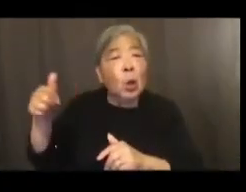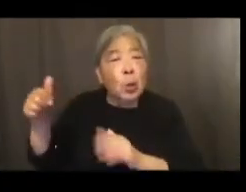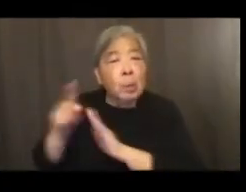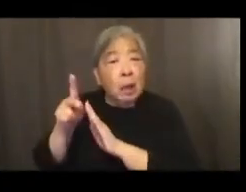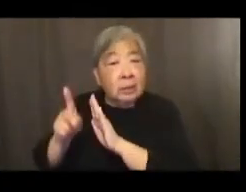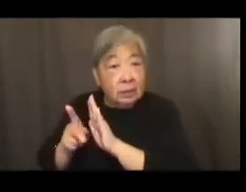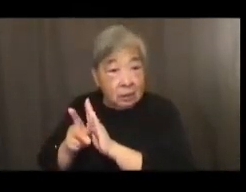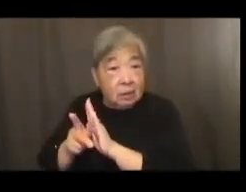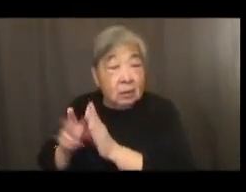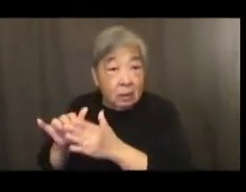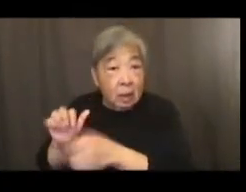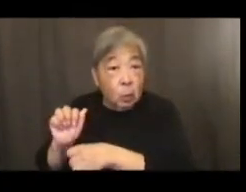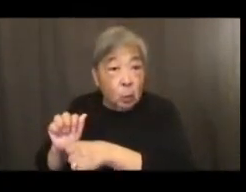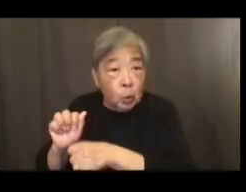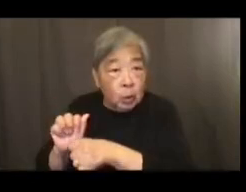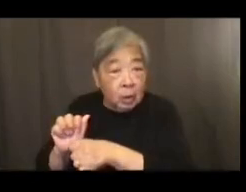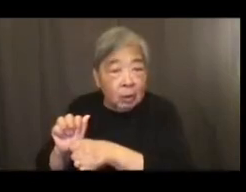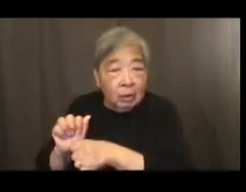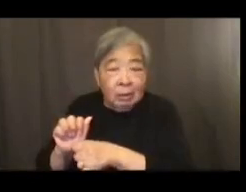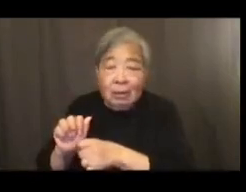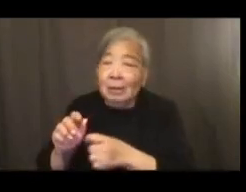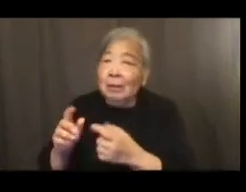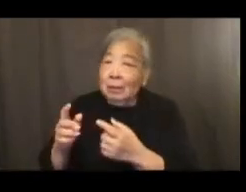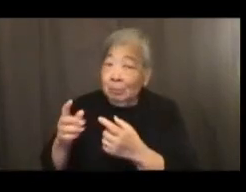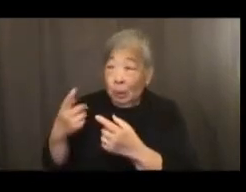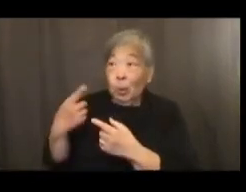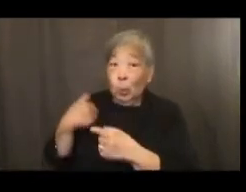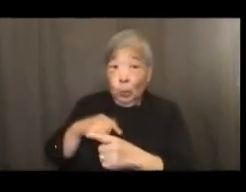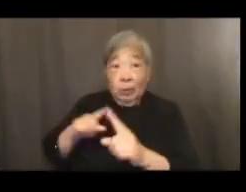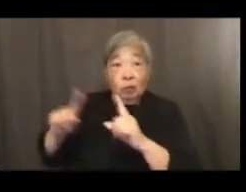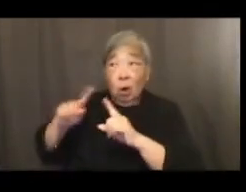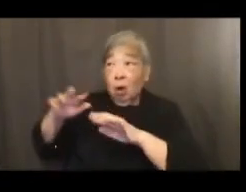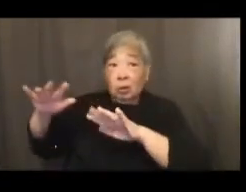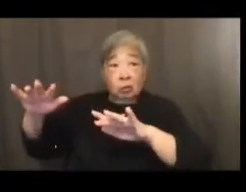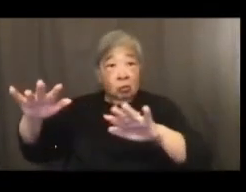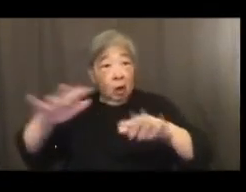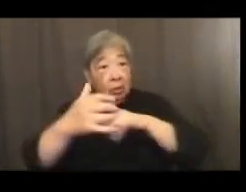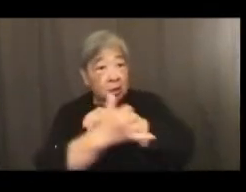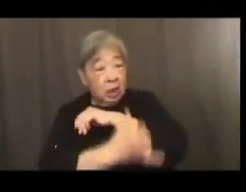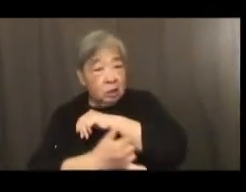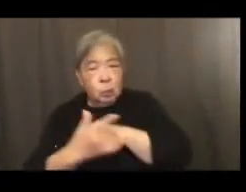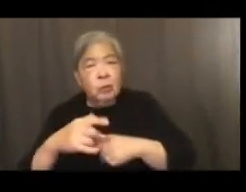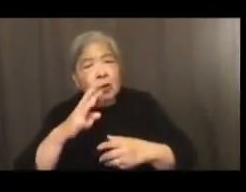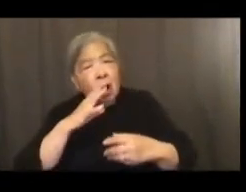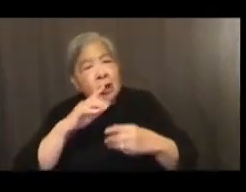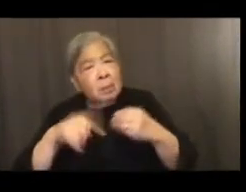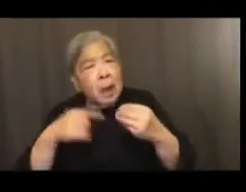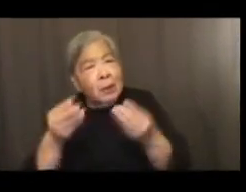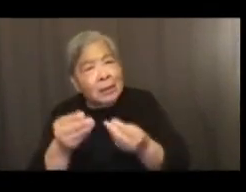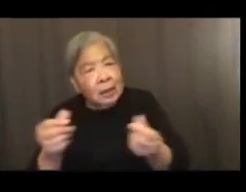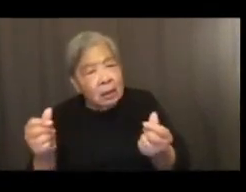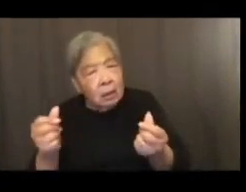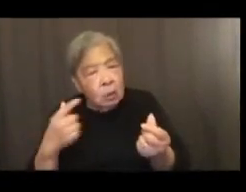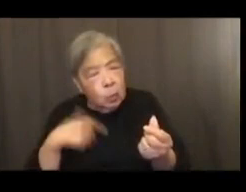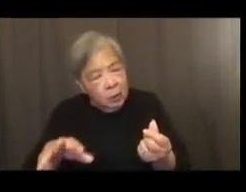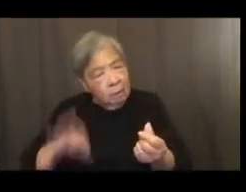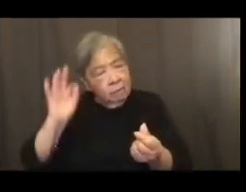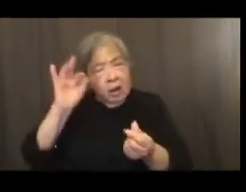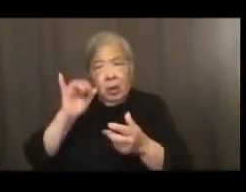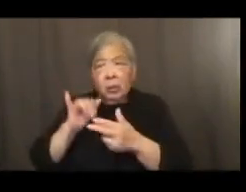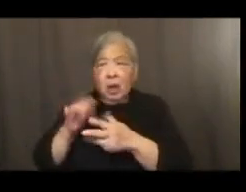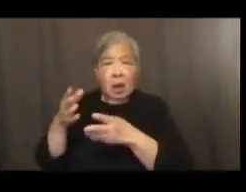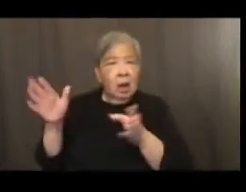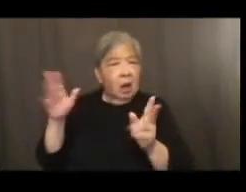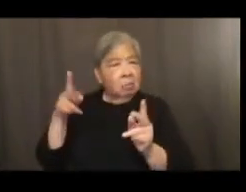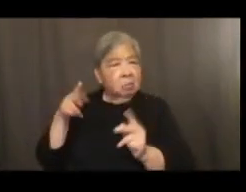work. Yet, as we have talked around the nation on Kerner and healing, we have found that the public does not,